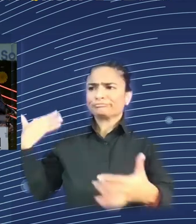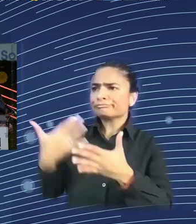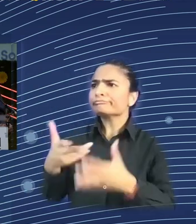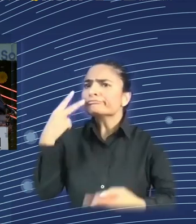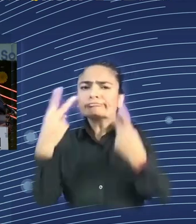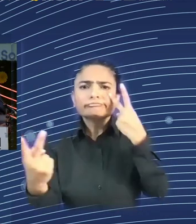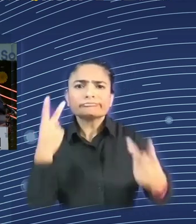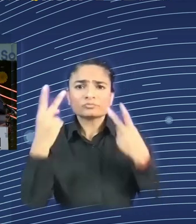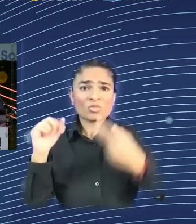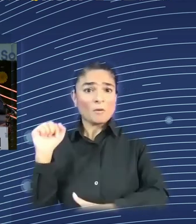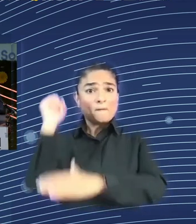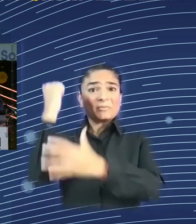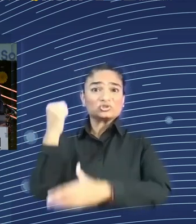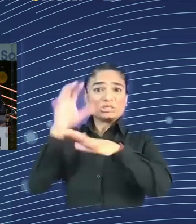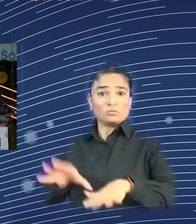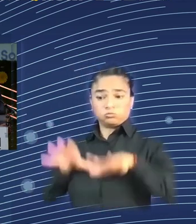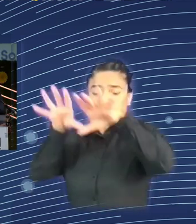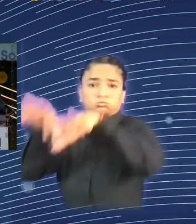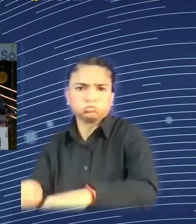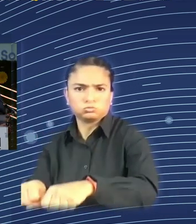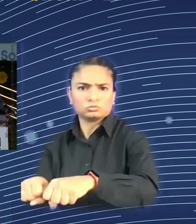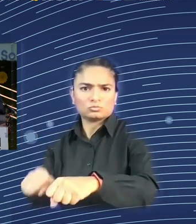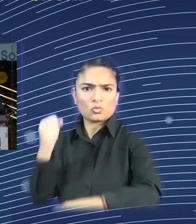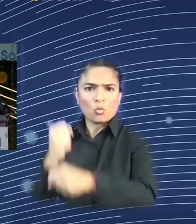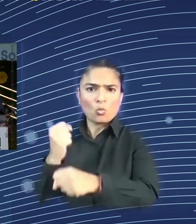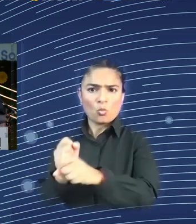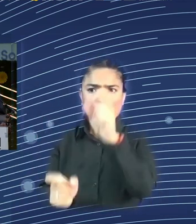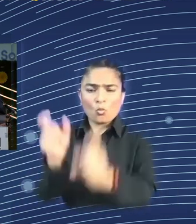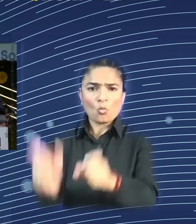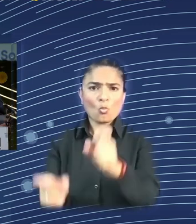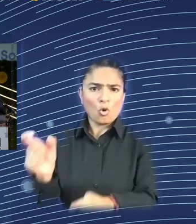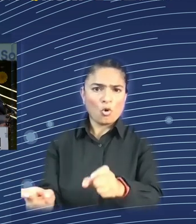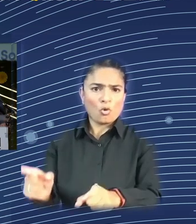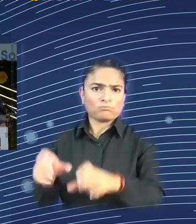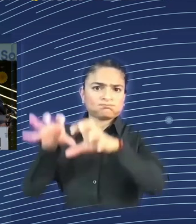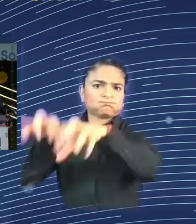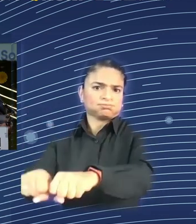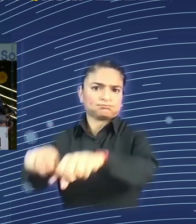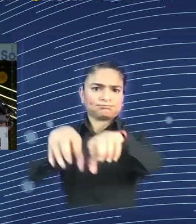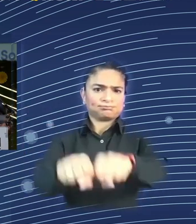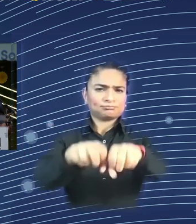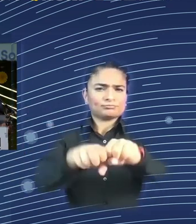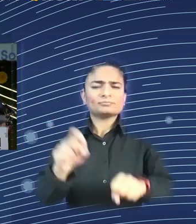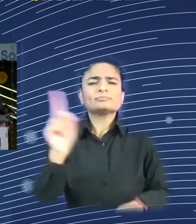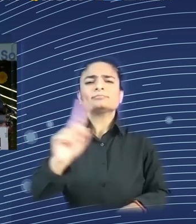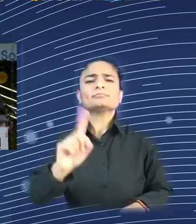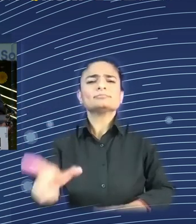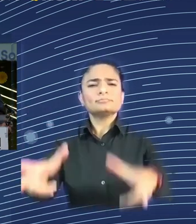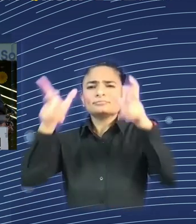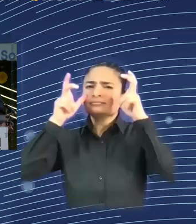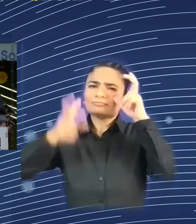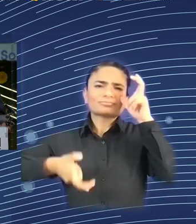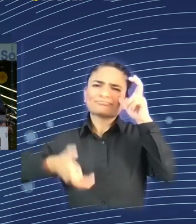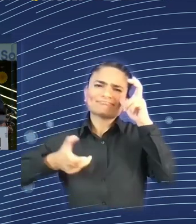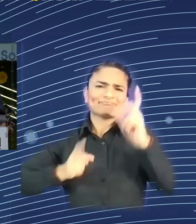skilled craftsmen, people, who were working in the cottage and